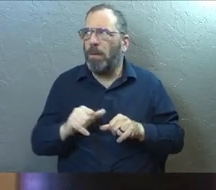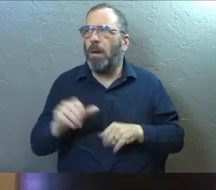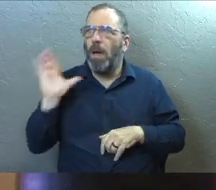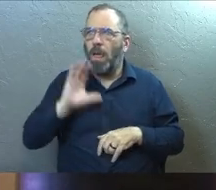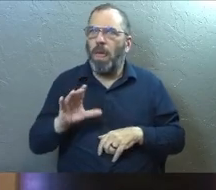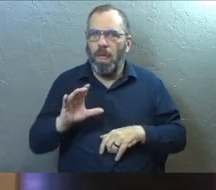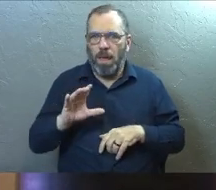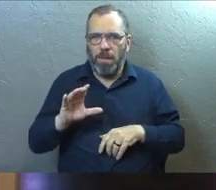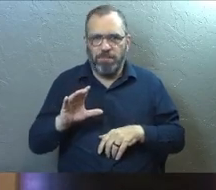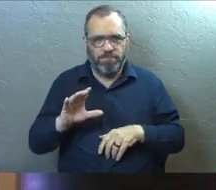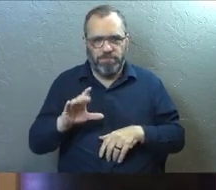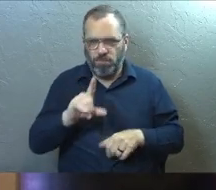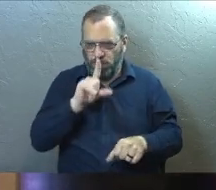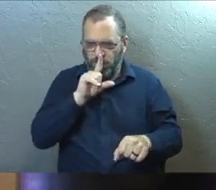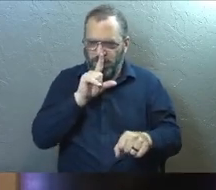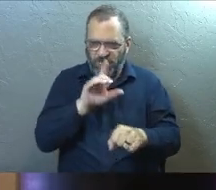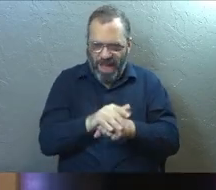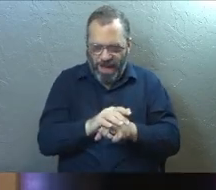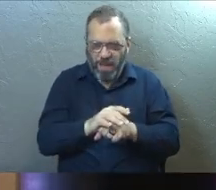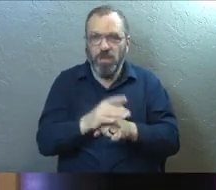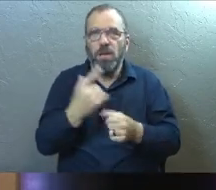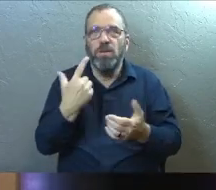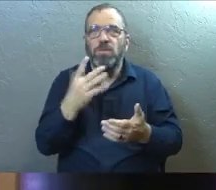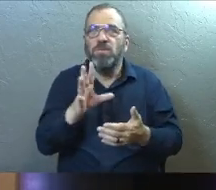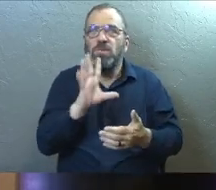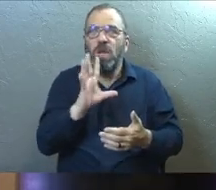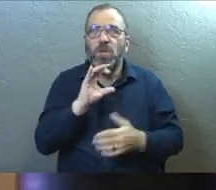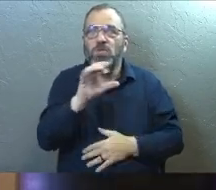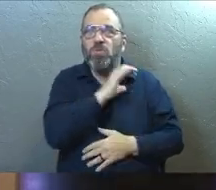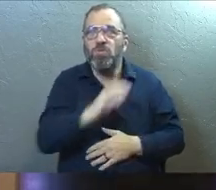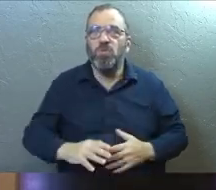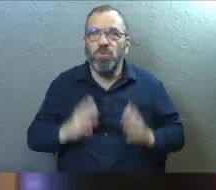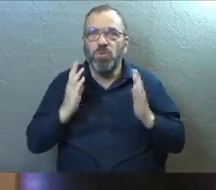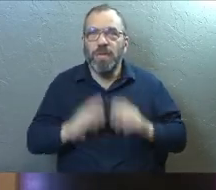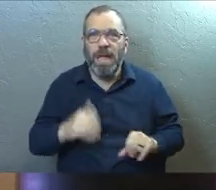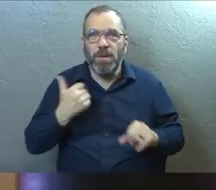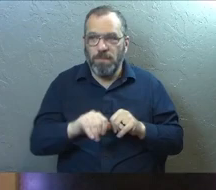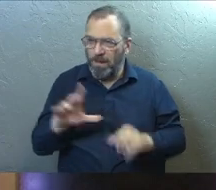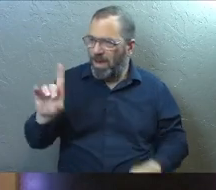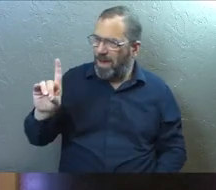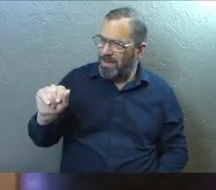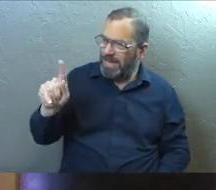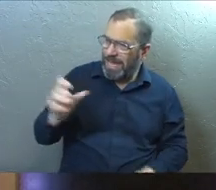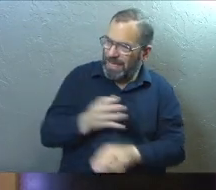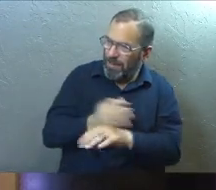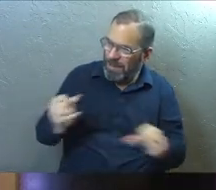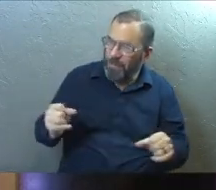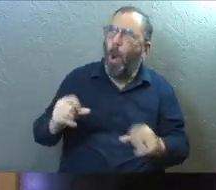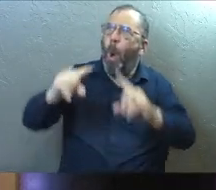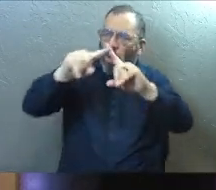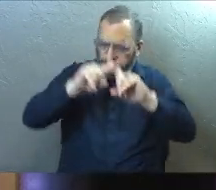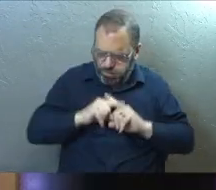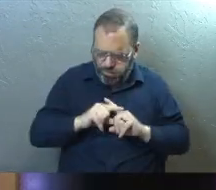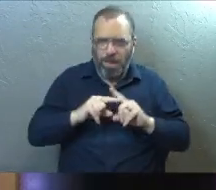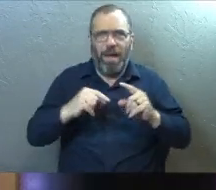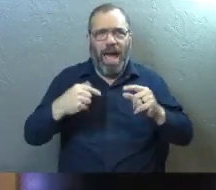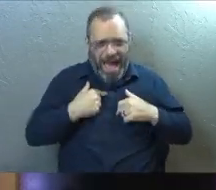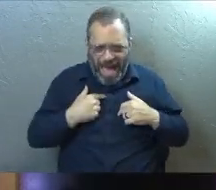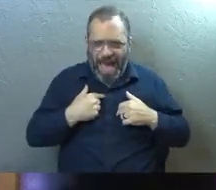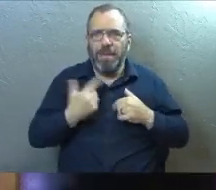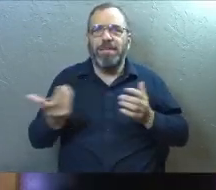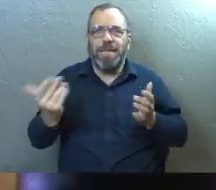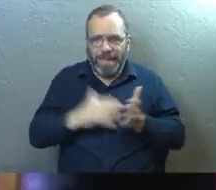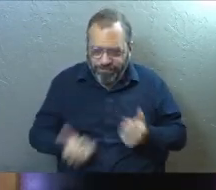was that we did this thing in the first place. Some of you guys have talked to Christians before and they'll tell you the date that they were saved and they'll tell you the date that they